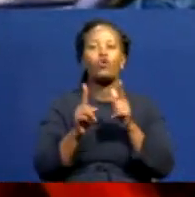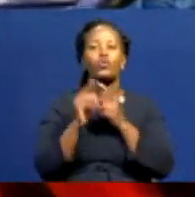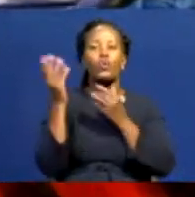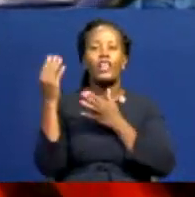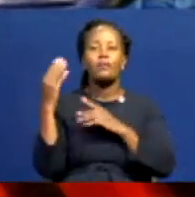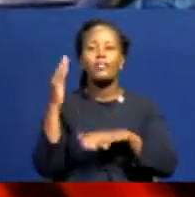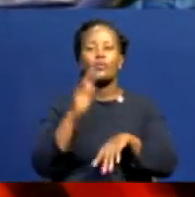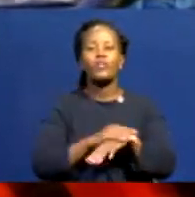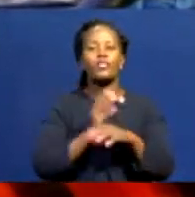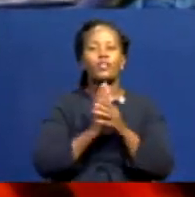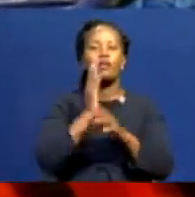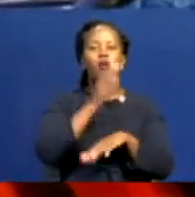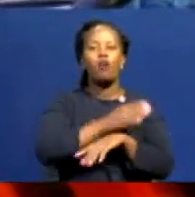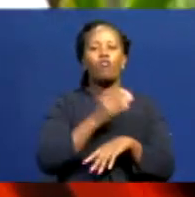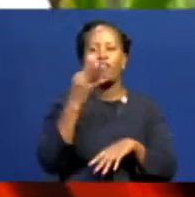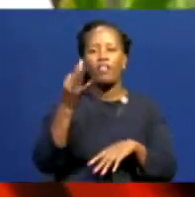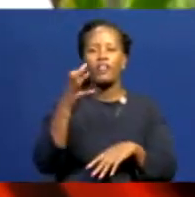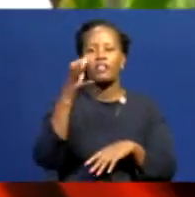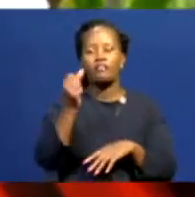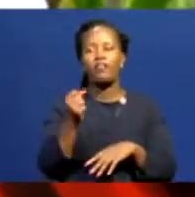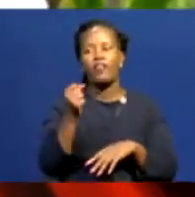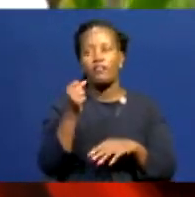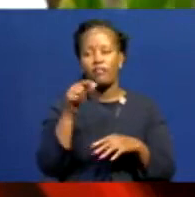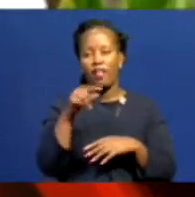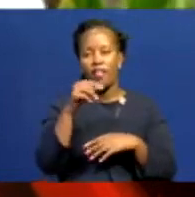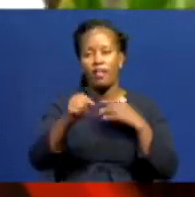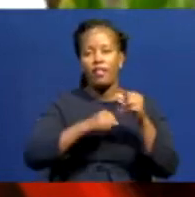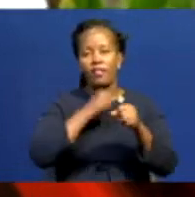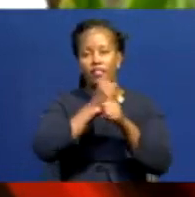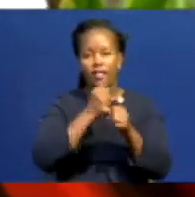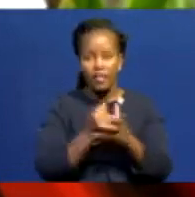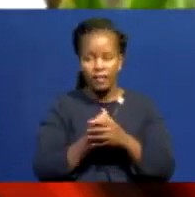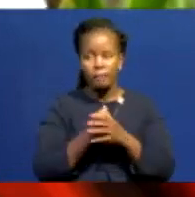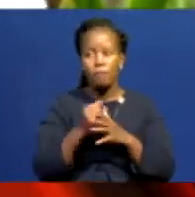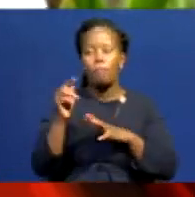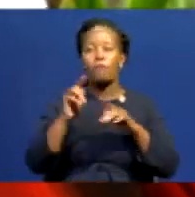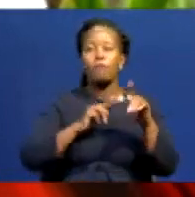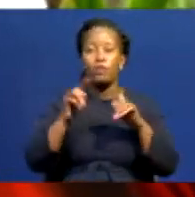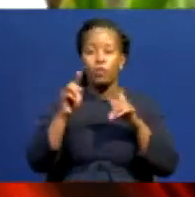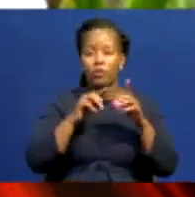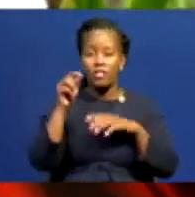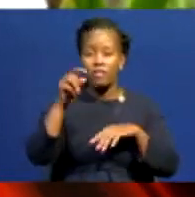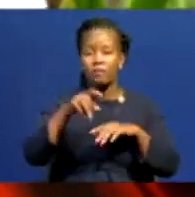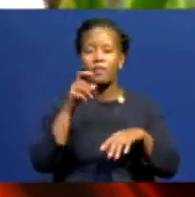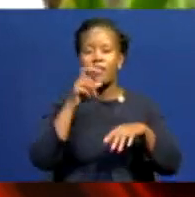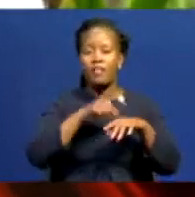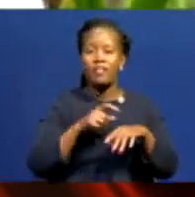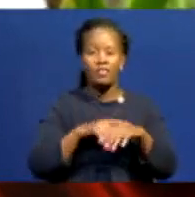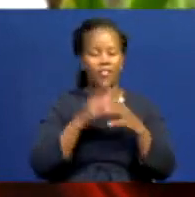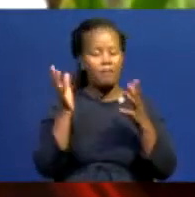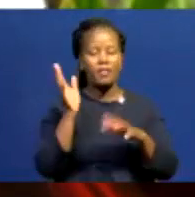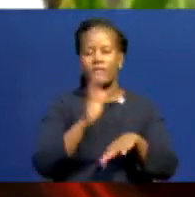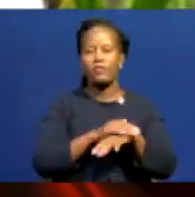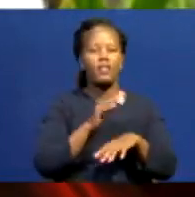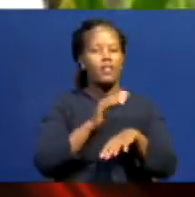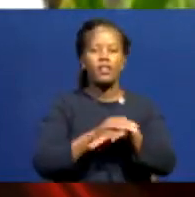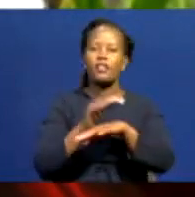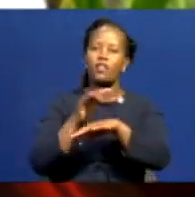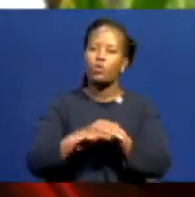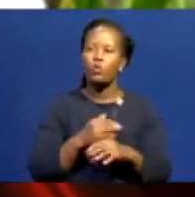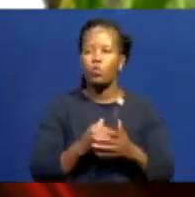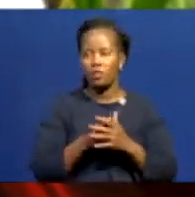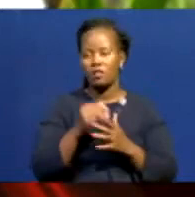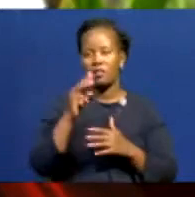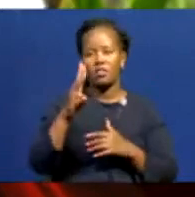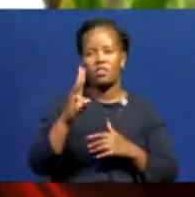over 35,000 tourists this year. The tourism in this moment is very good. Watamu